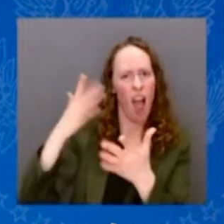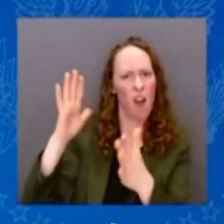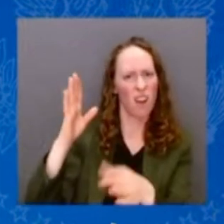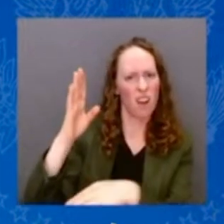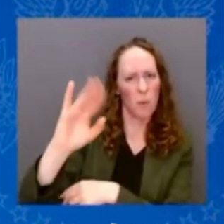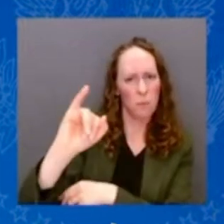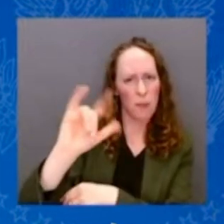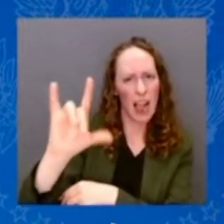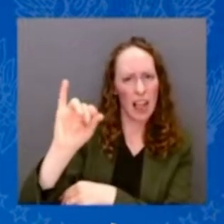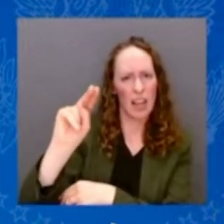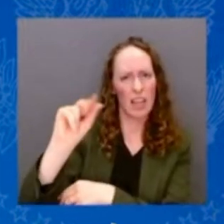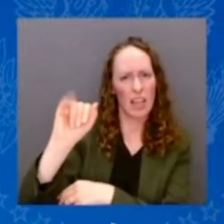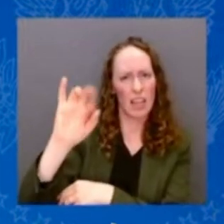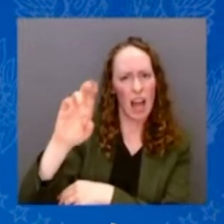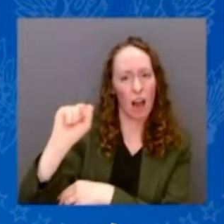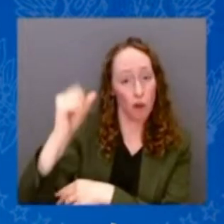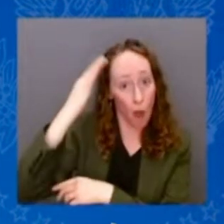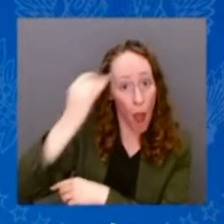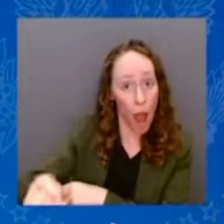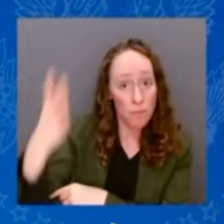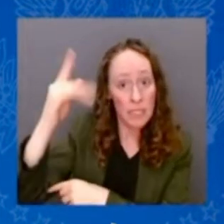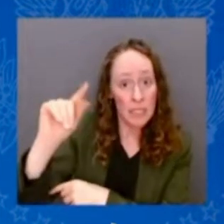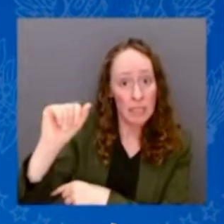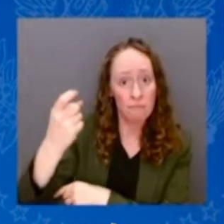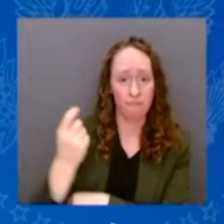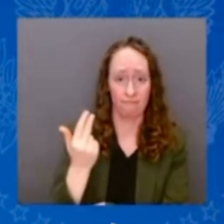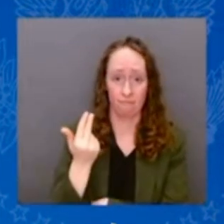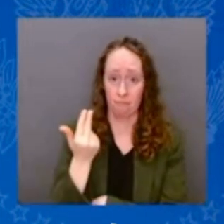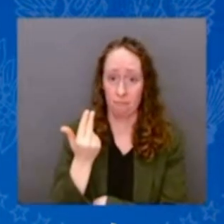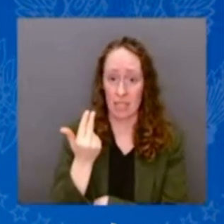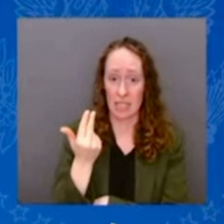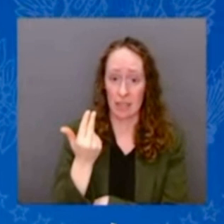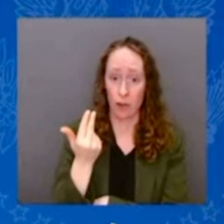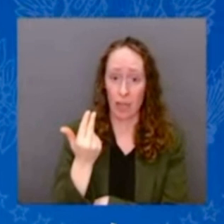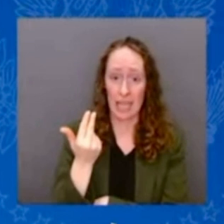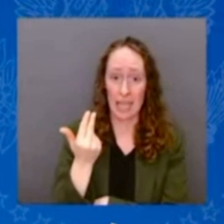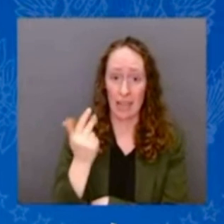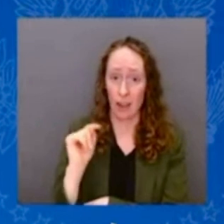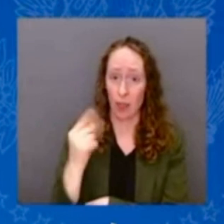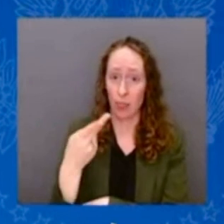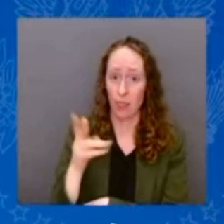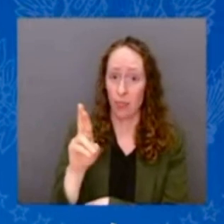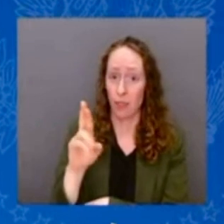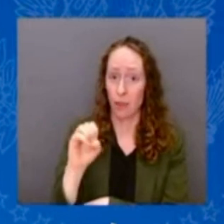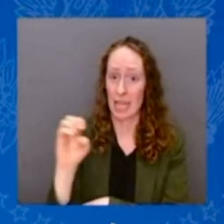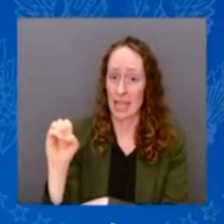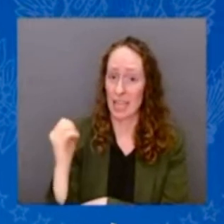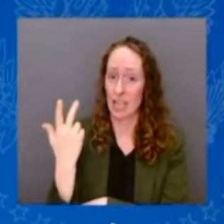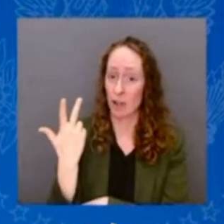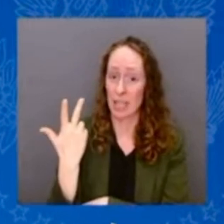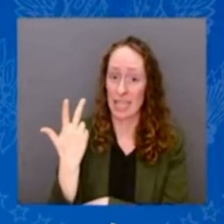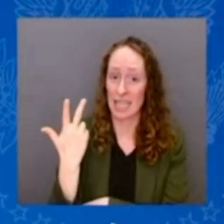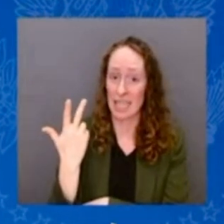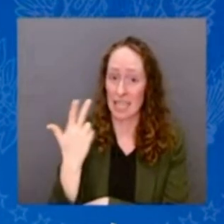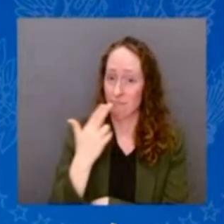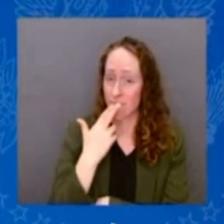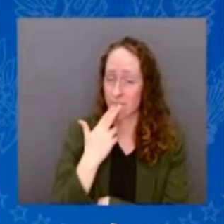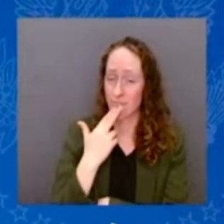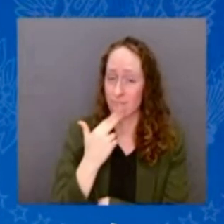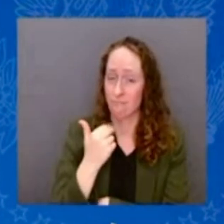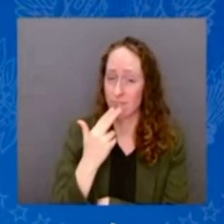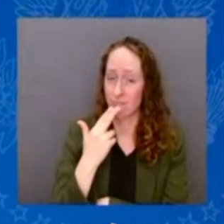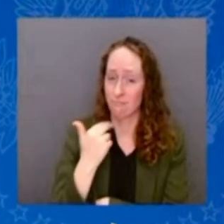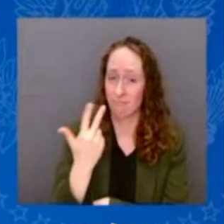Three percent. T-H-R-E-E. You know what paid for all this? You've heard me talk a lot about the fact that there were 55